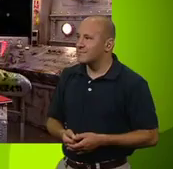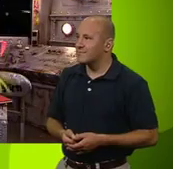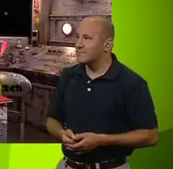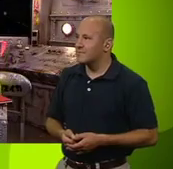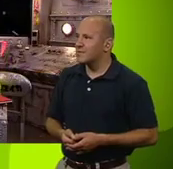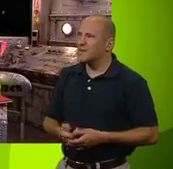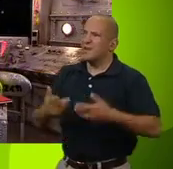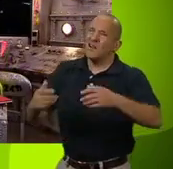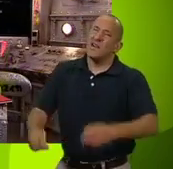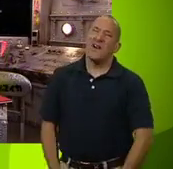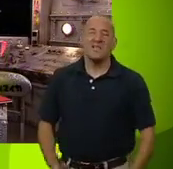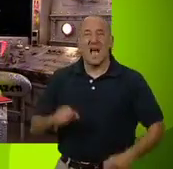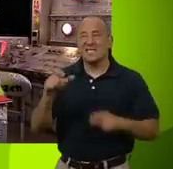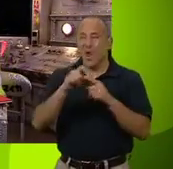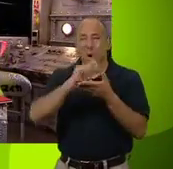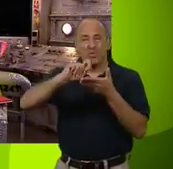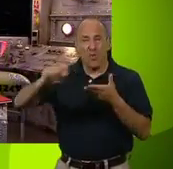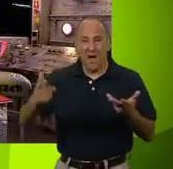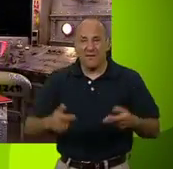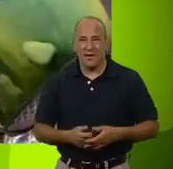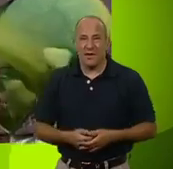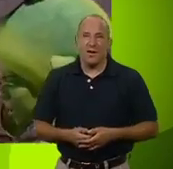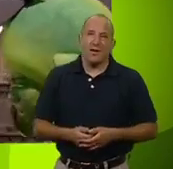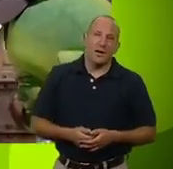And we still didn't get Danny's autograph!